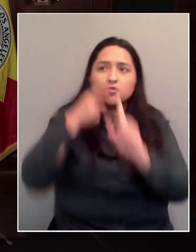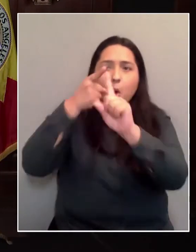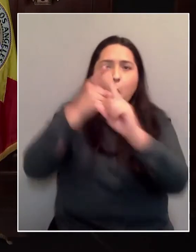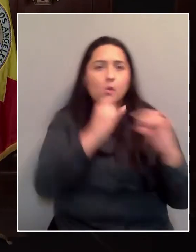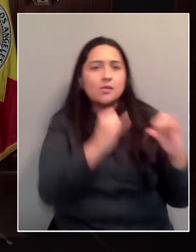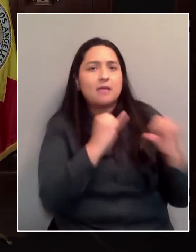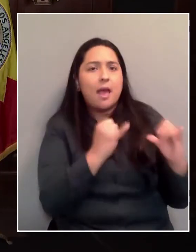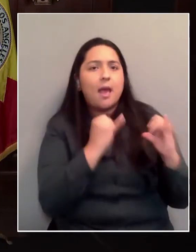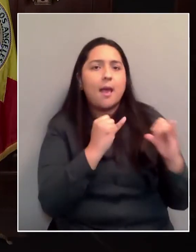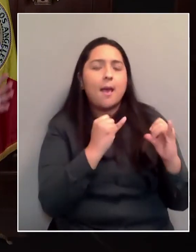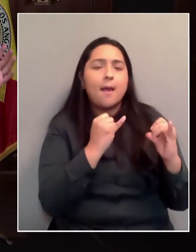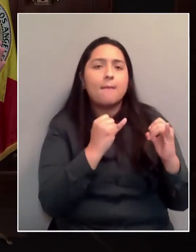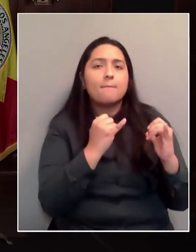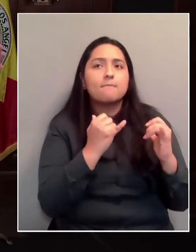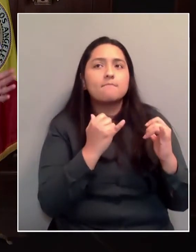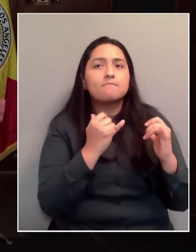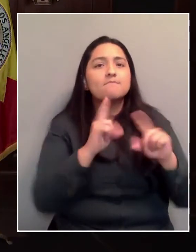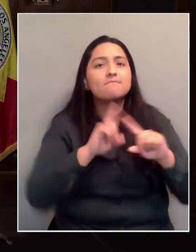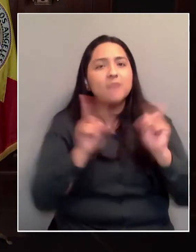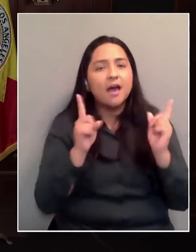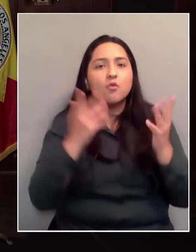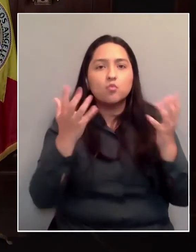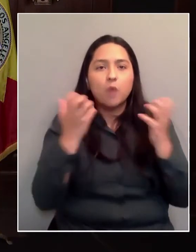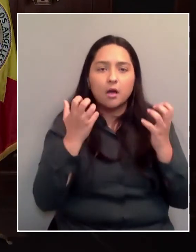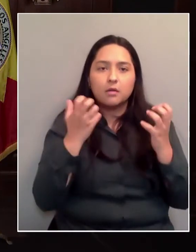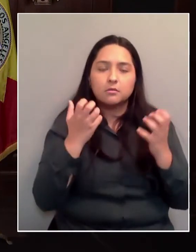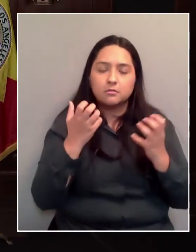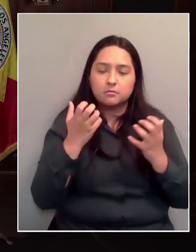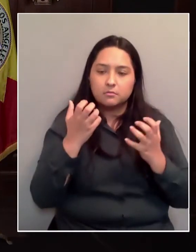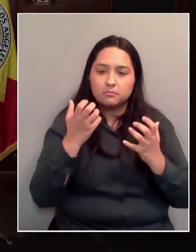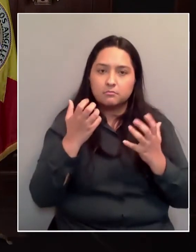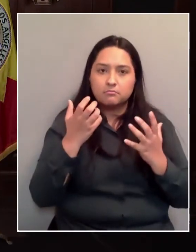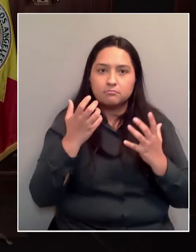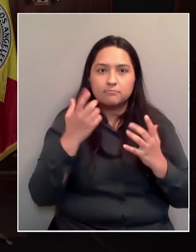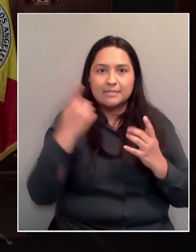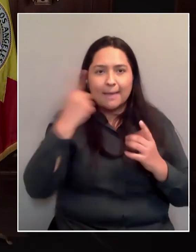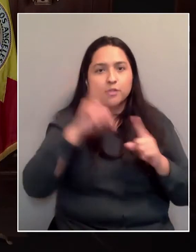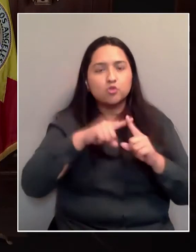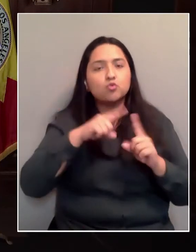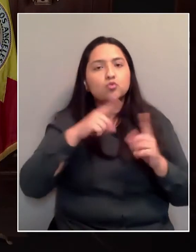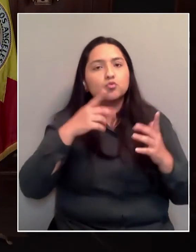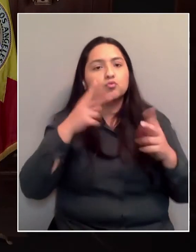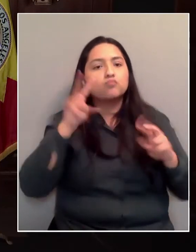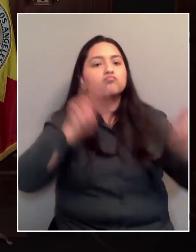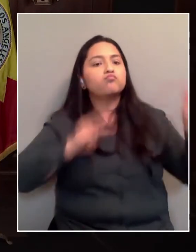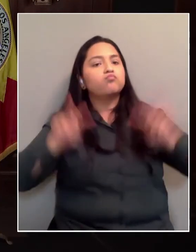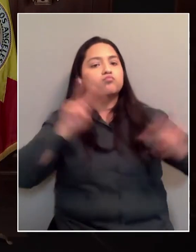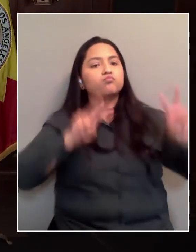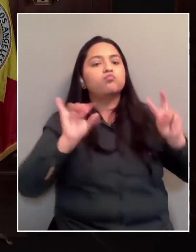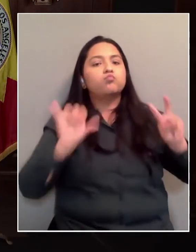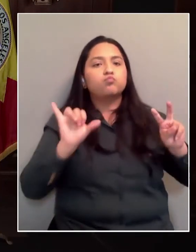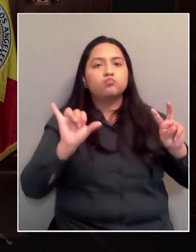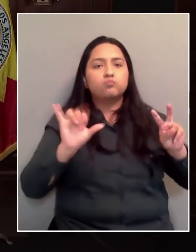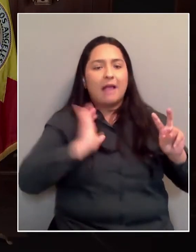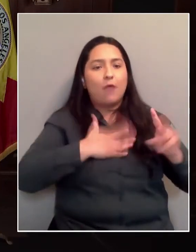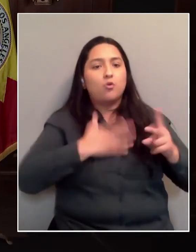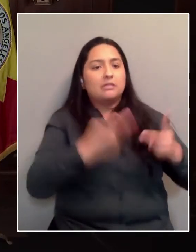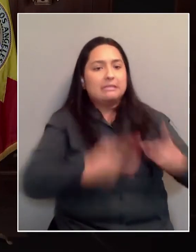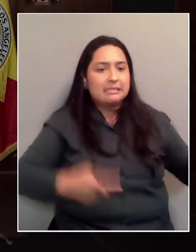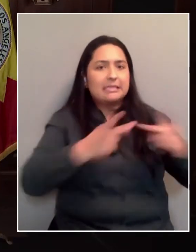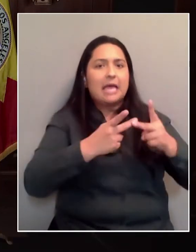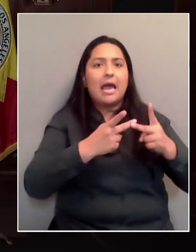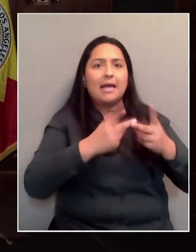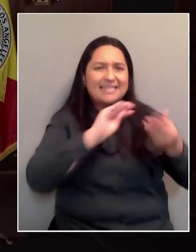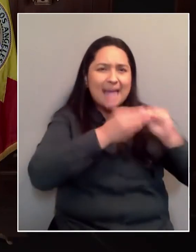would be good for somebody to kind of take that 50,000 foot view, look at the metrics of the places like our sites that are knocking it out of the